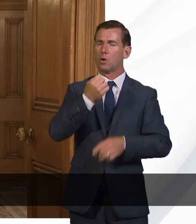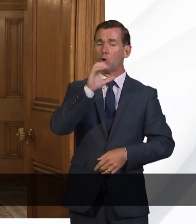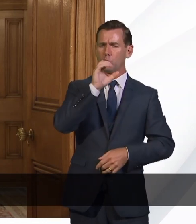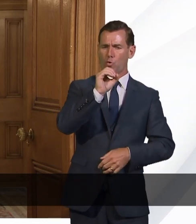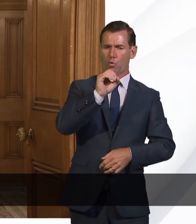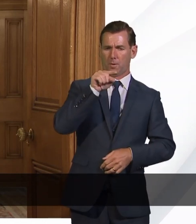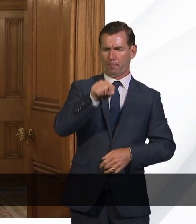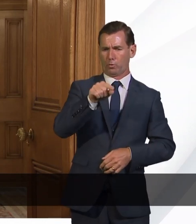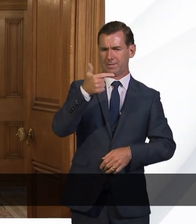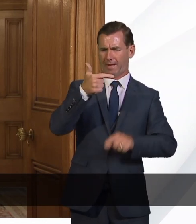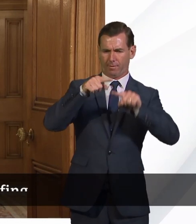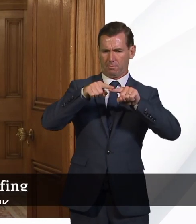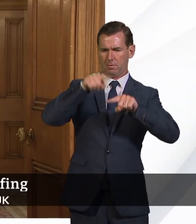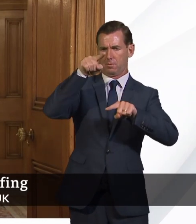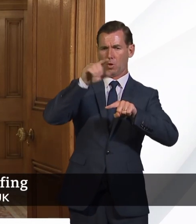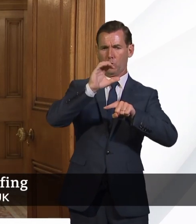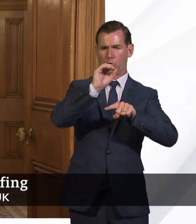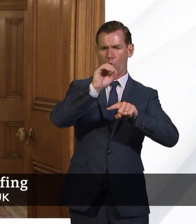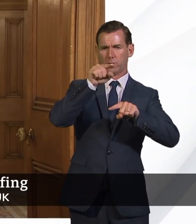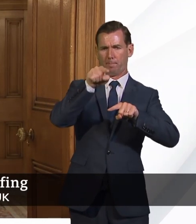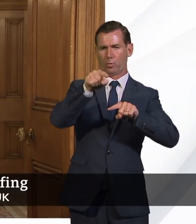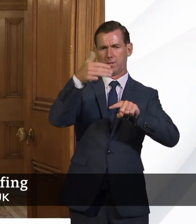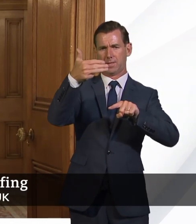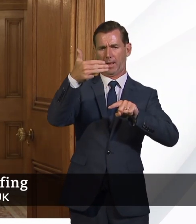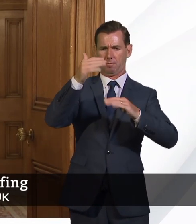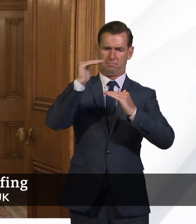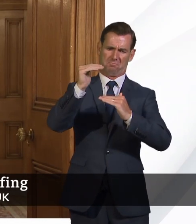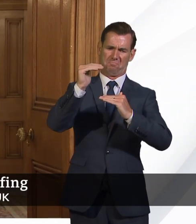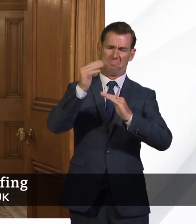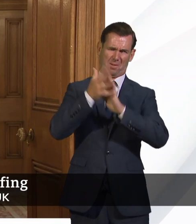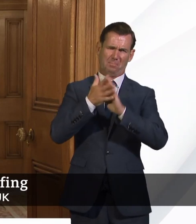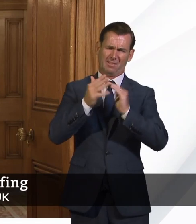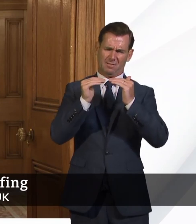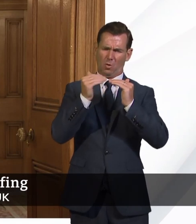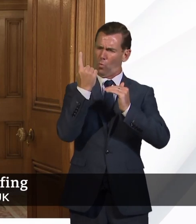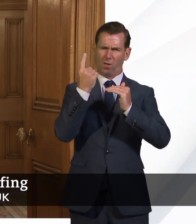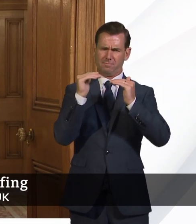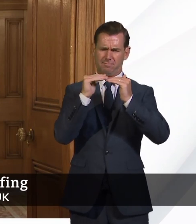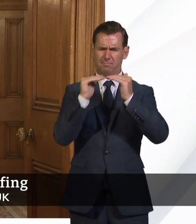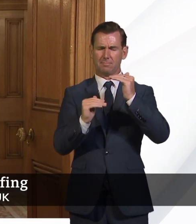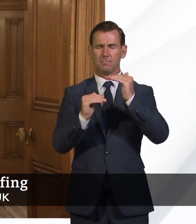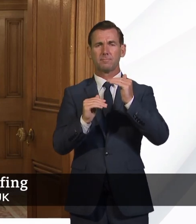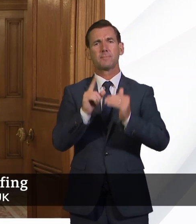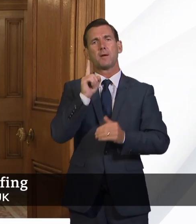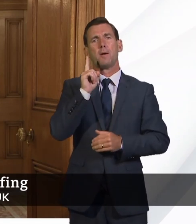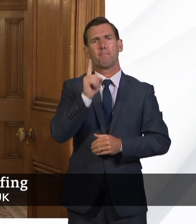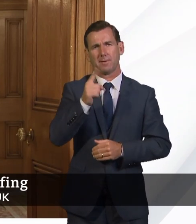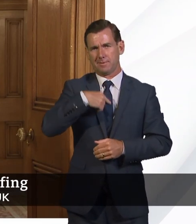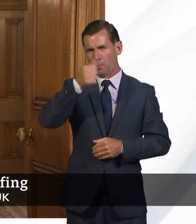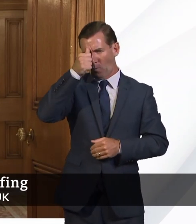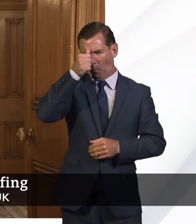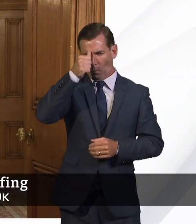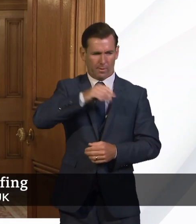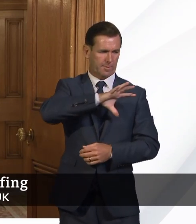And we're confident that, from what we understand from SAGE, it's therefore less than one. There's then a band in each area,